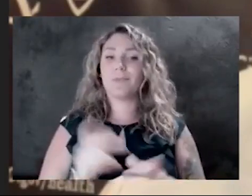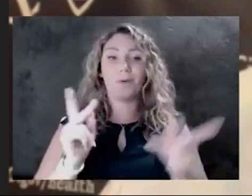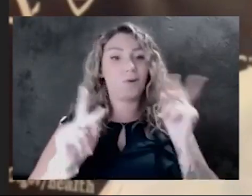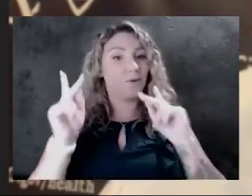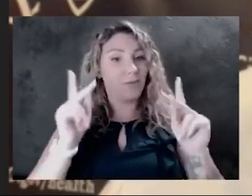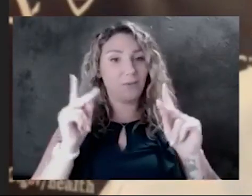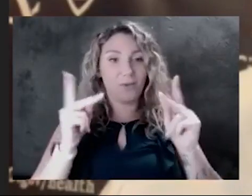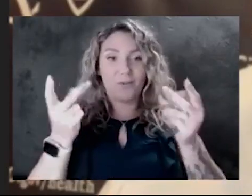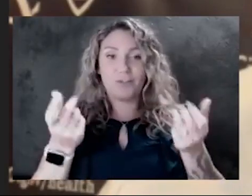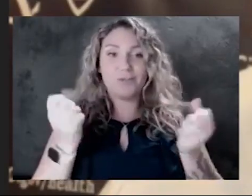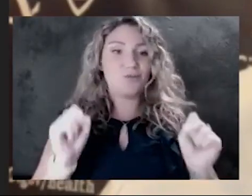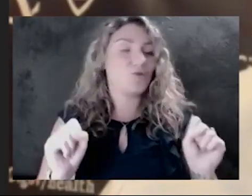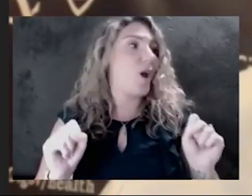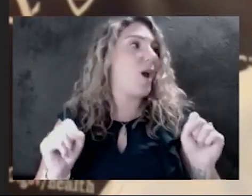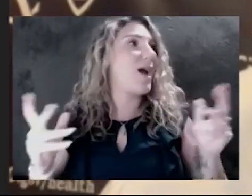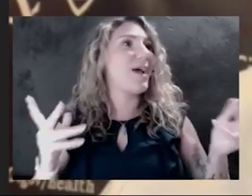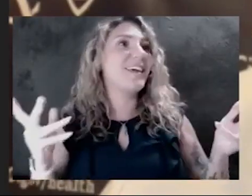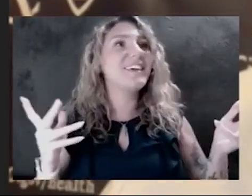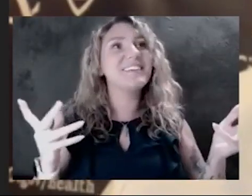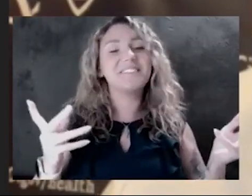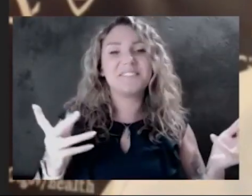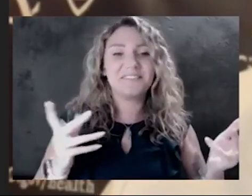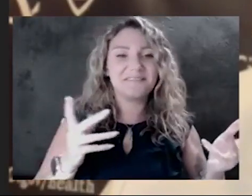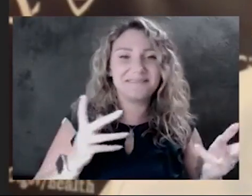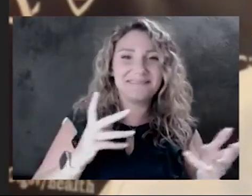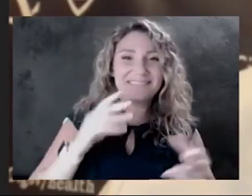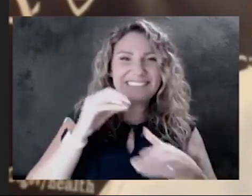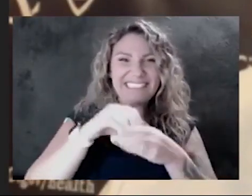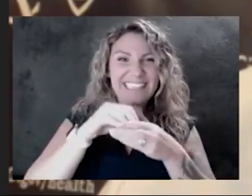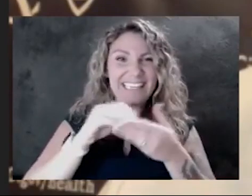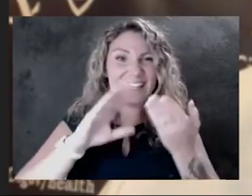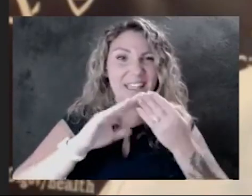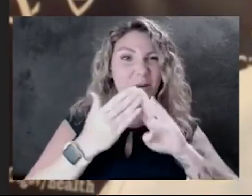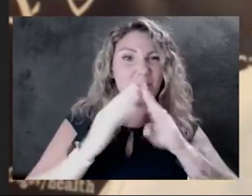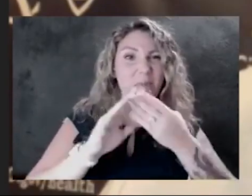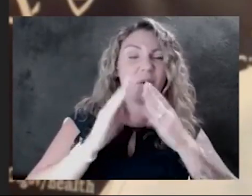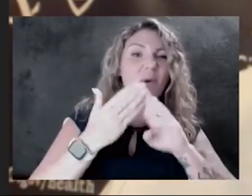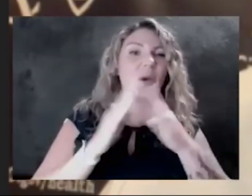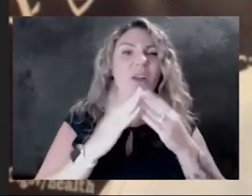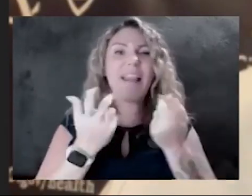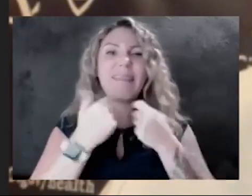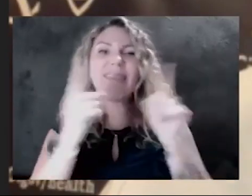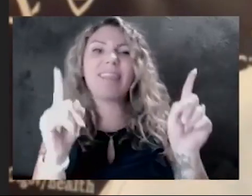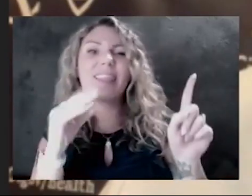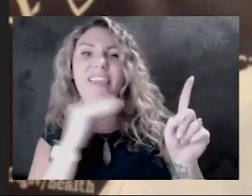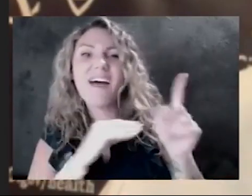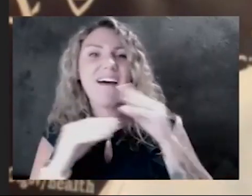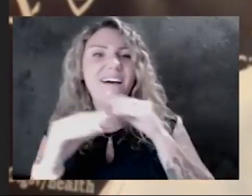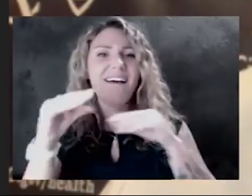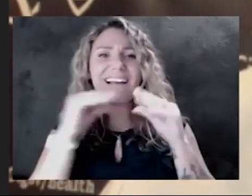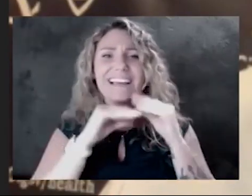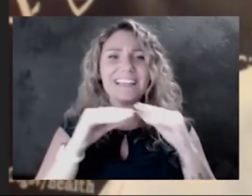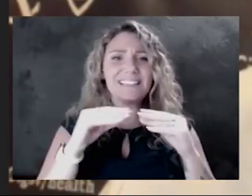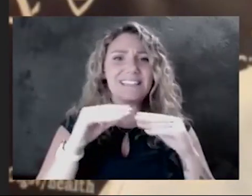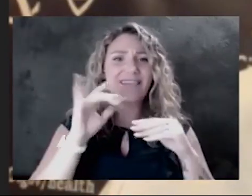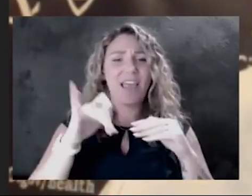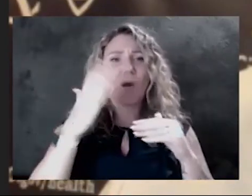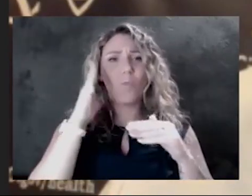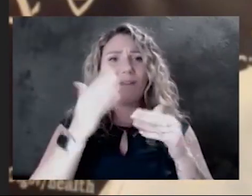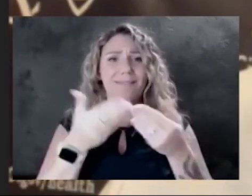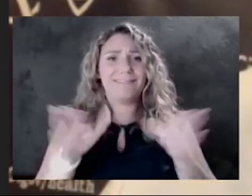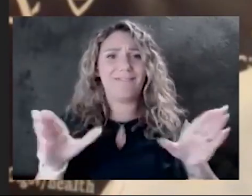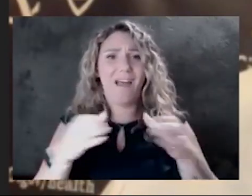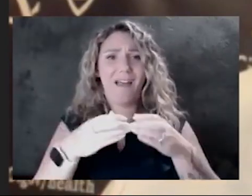trying to sow dissension in our communities and to tear us apart. And all these myths,